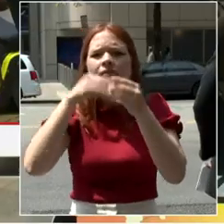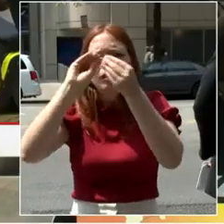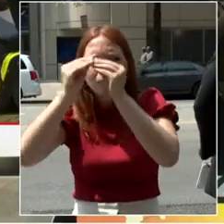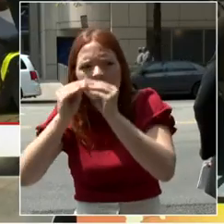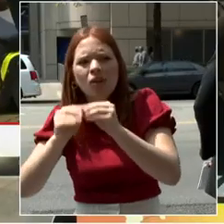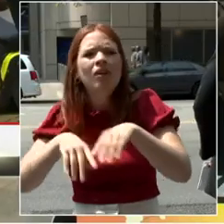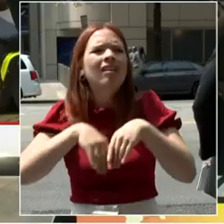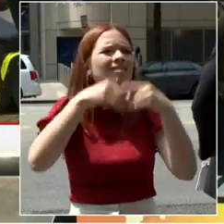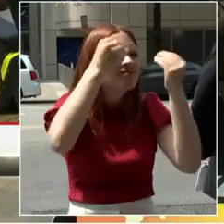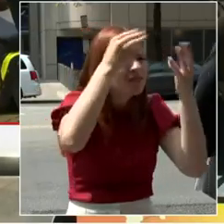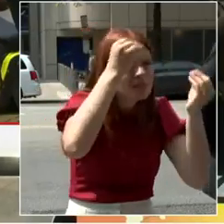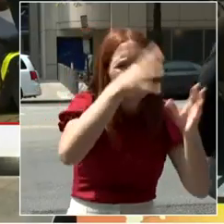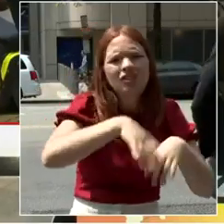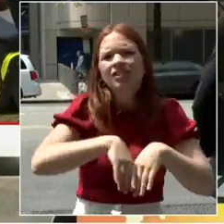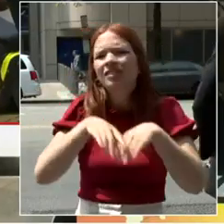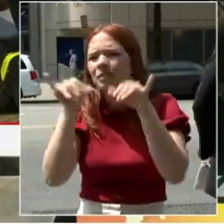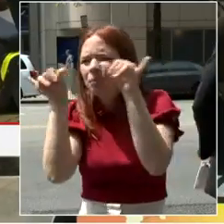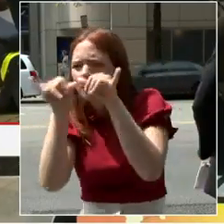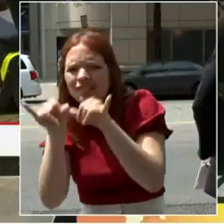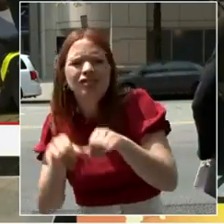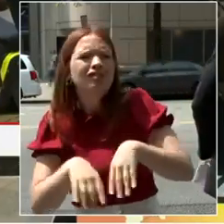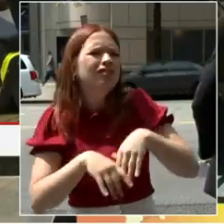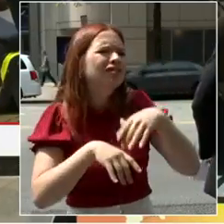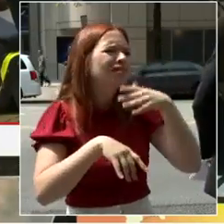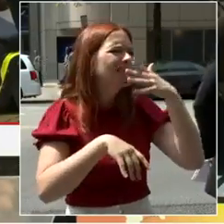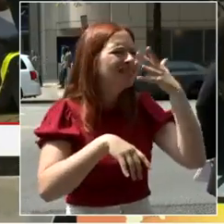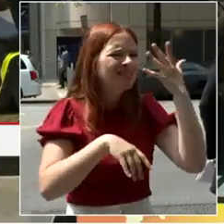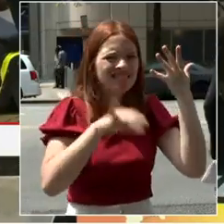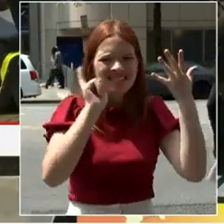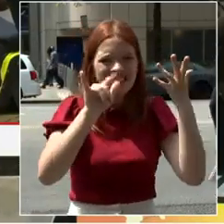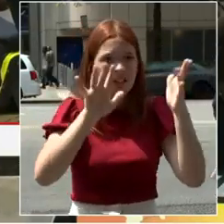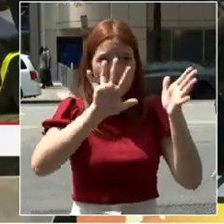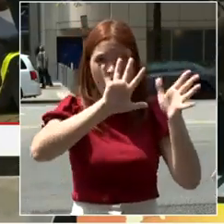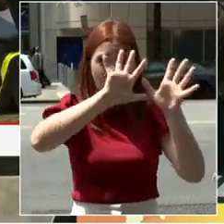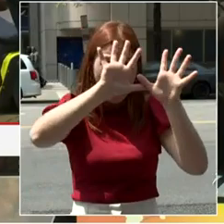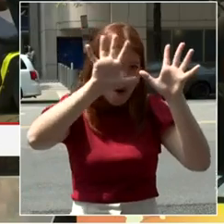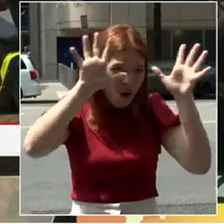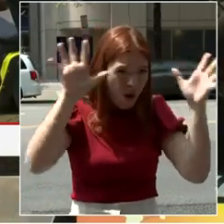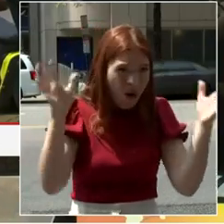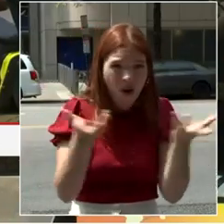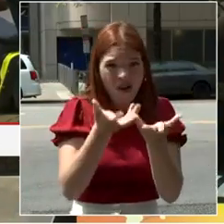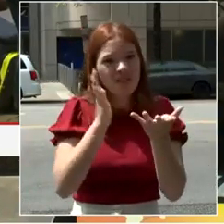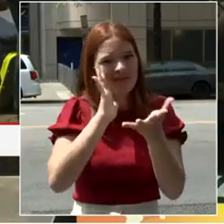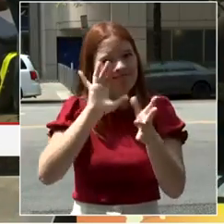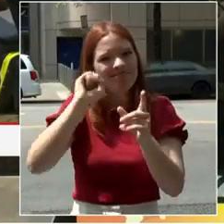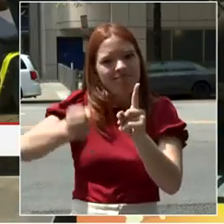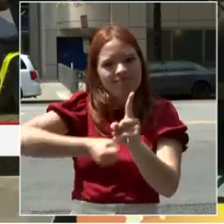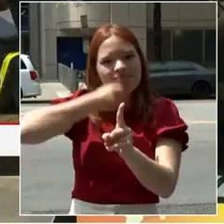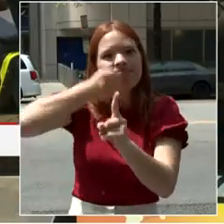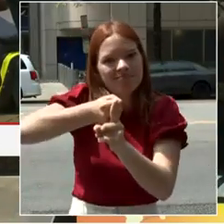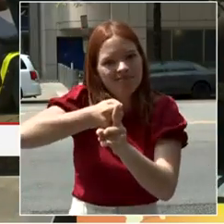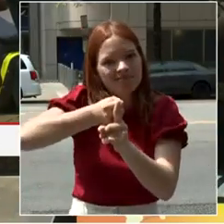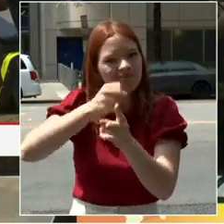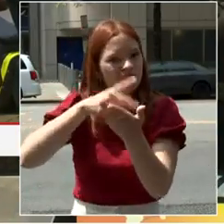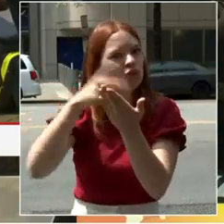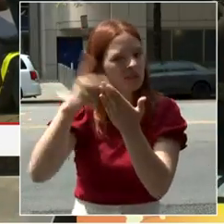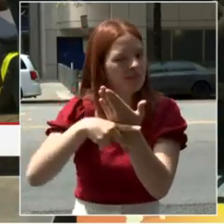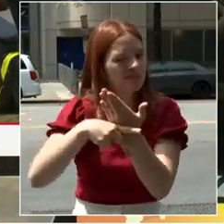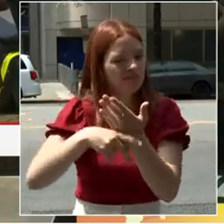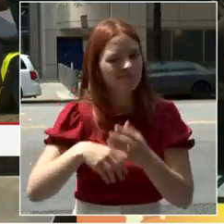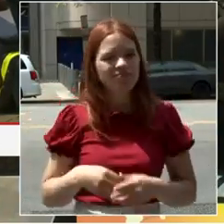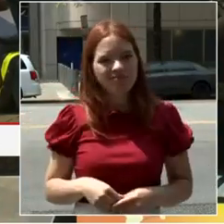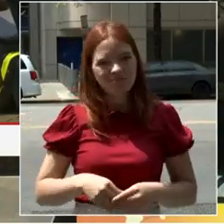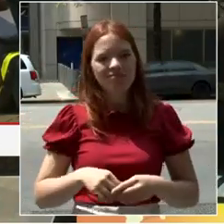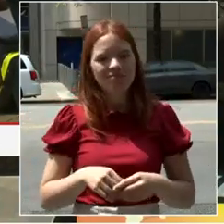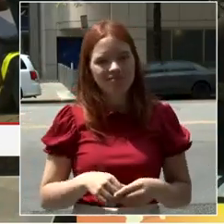So there are a number of things that are already out there. It's going to conduct additional research, as is appropriate. It will